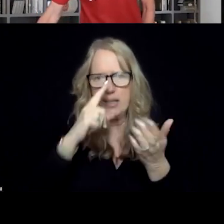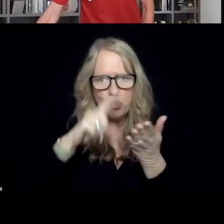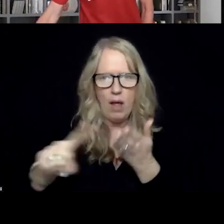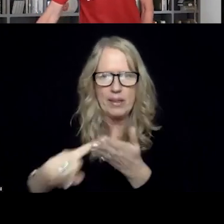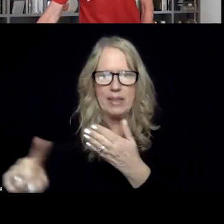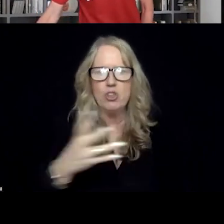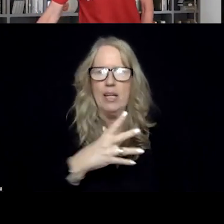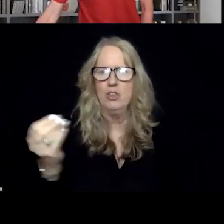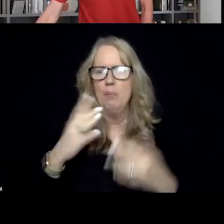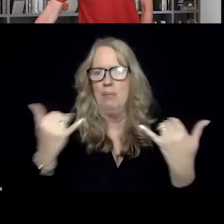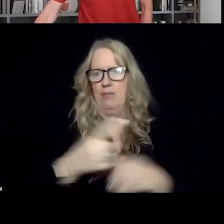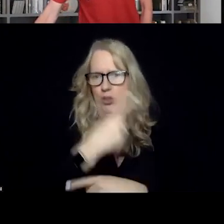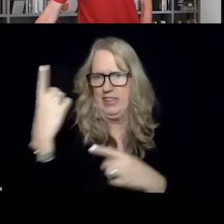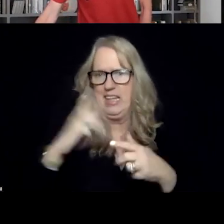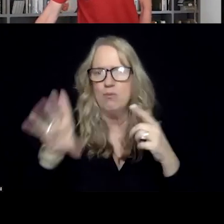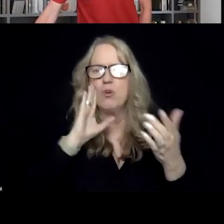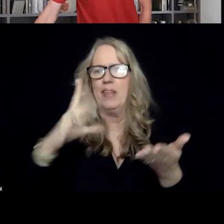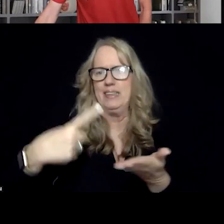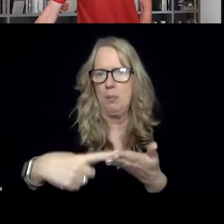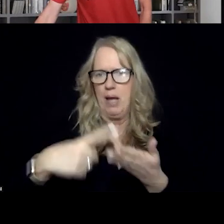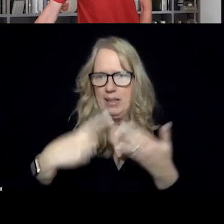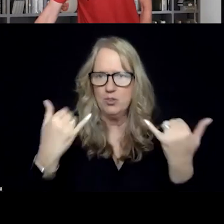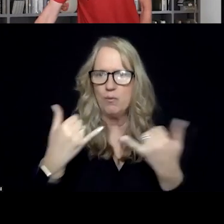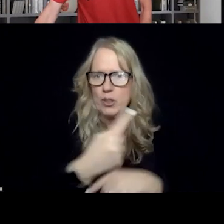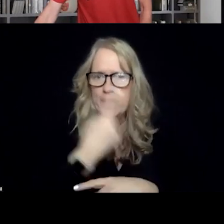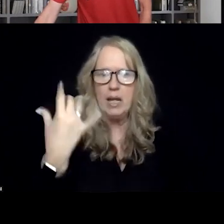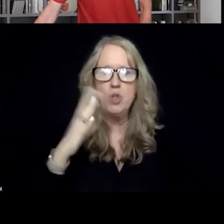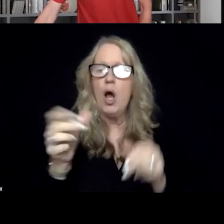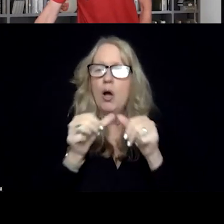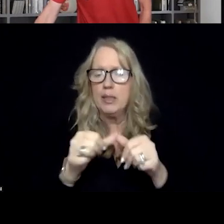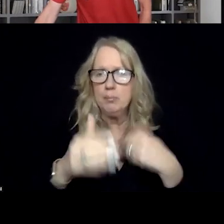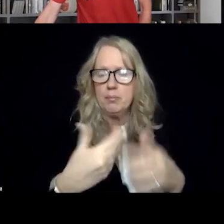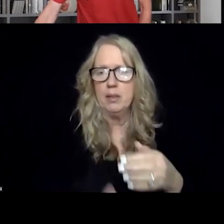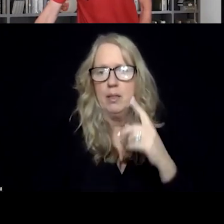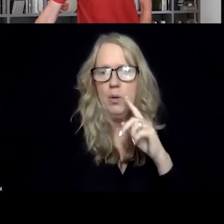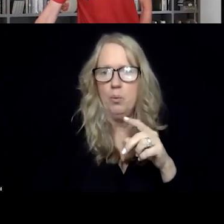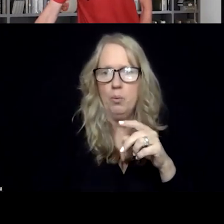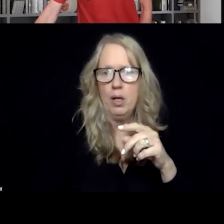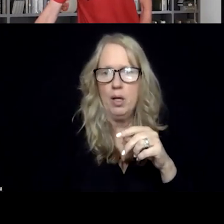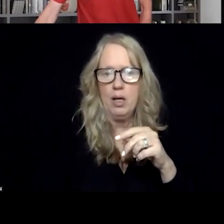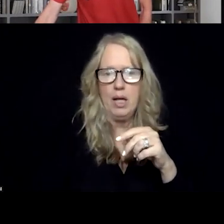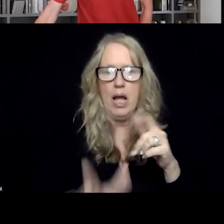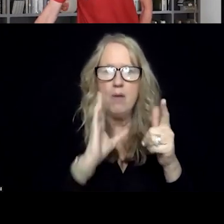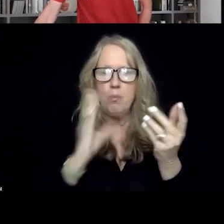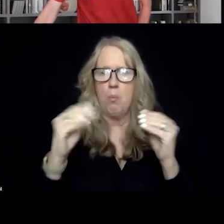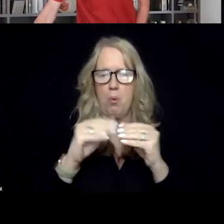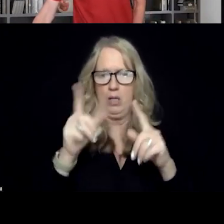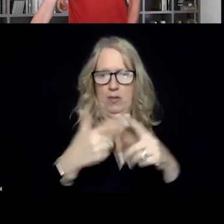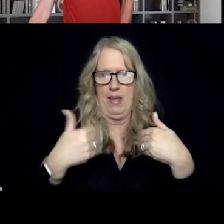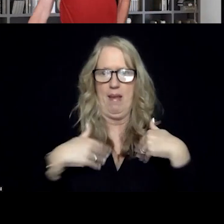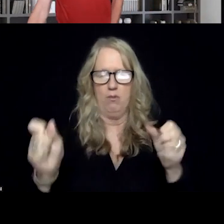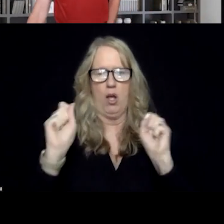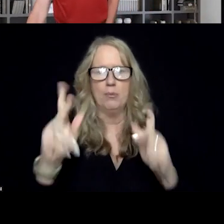today's debate. So I'll keep moving and certainly have more jump in that poll as they have opportunity.